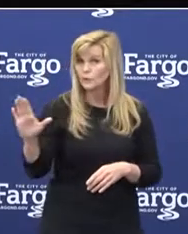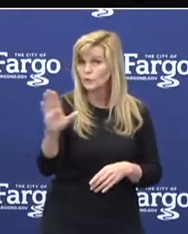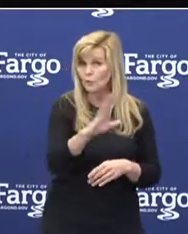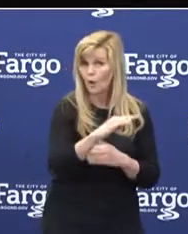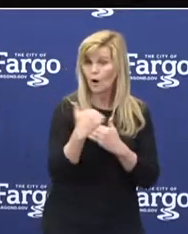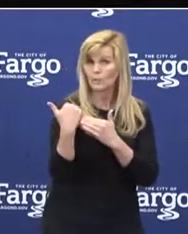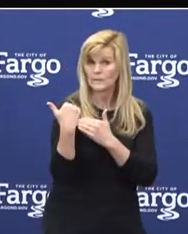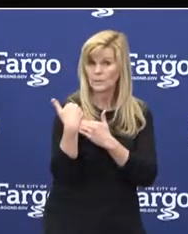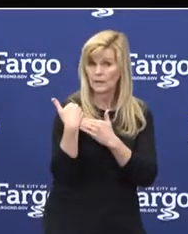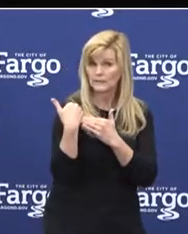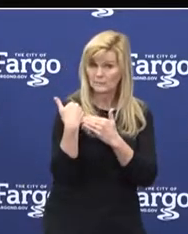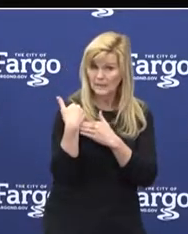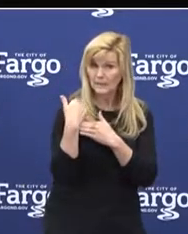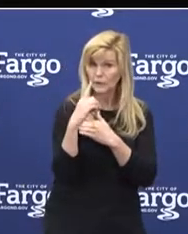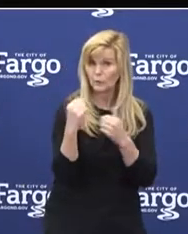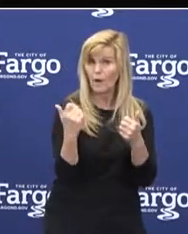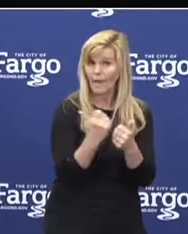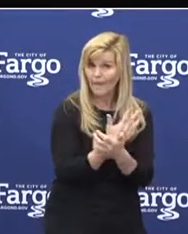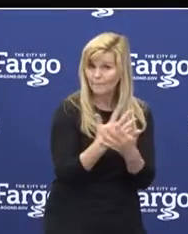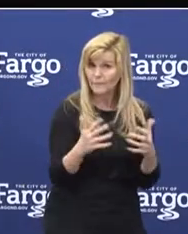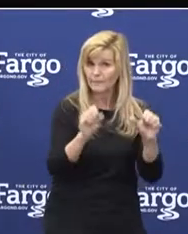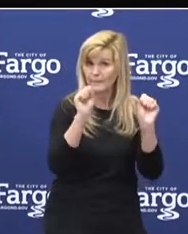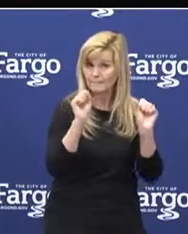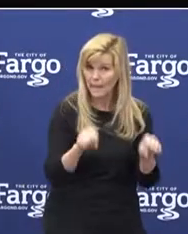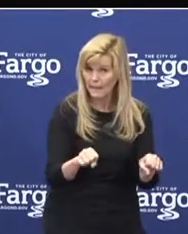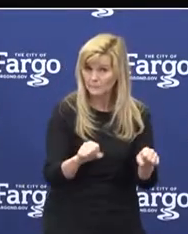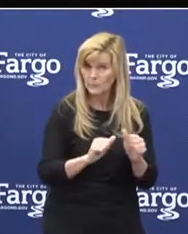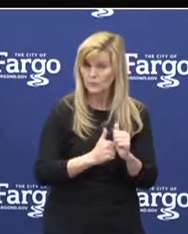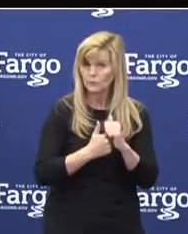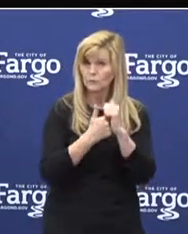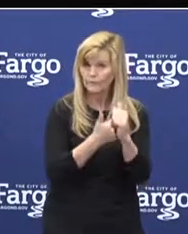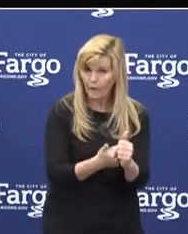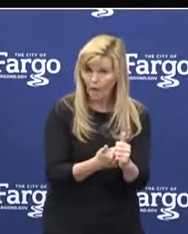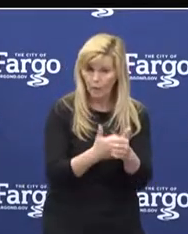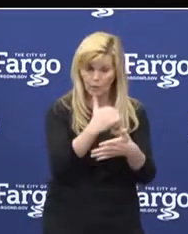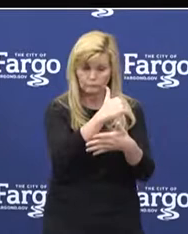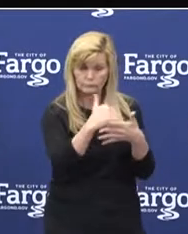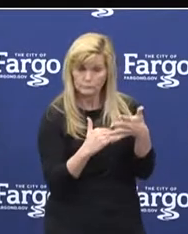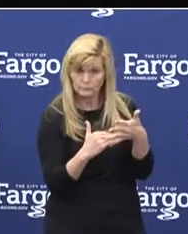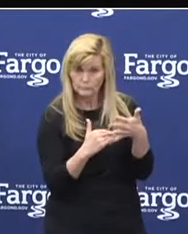We need to do everything that we possibly can to follow these protocols.